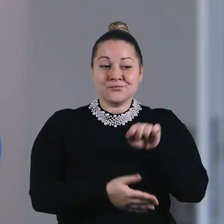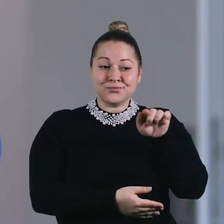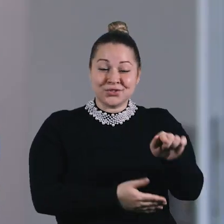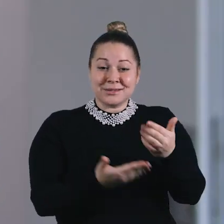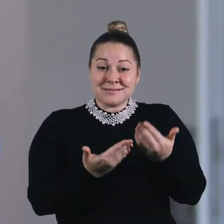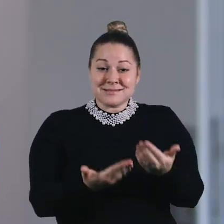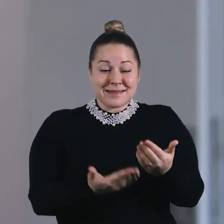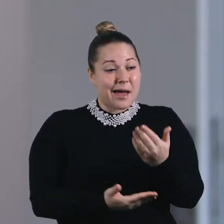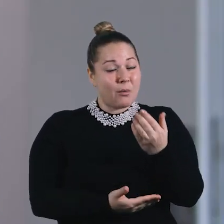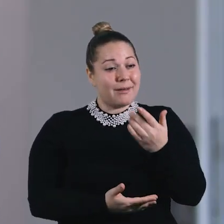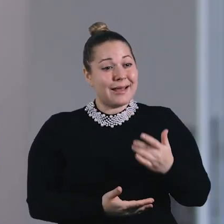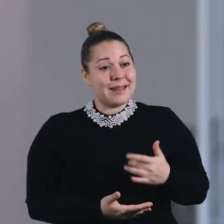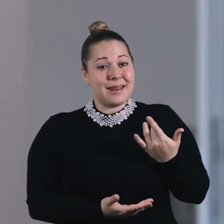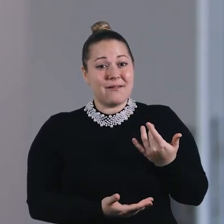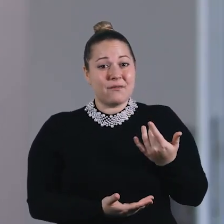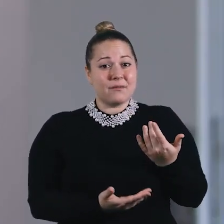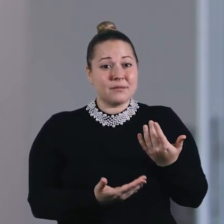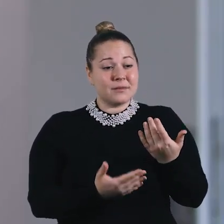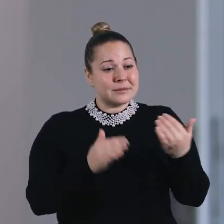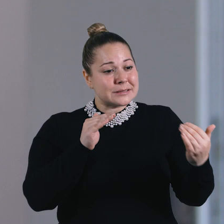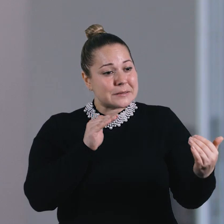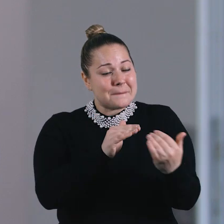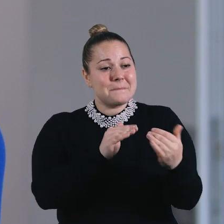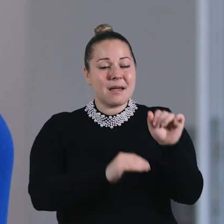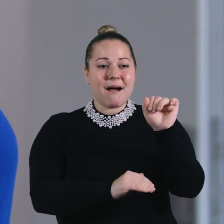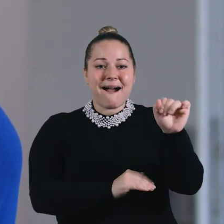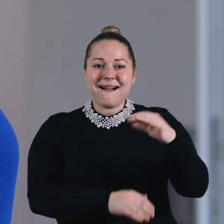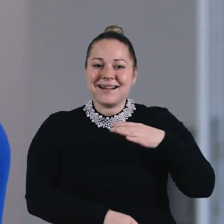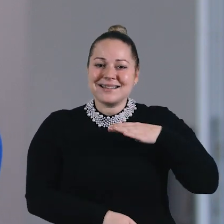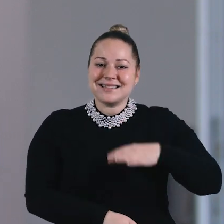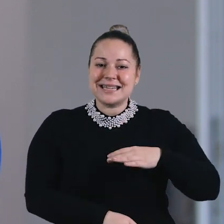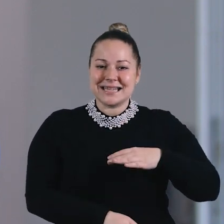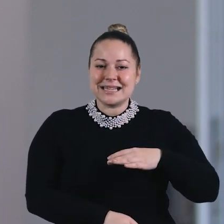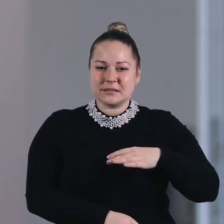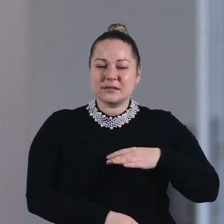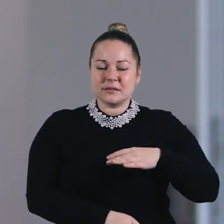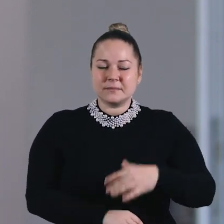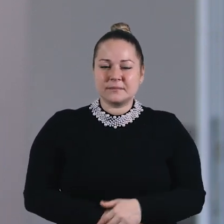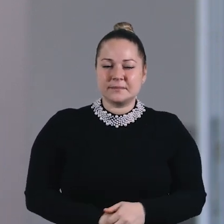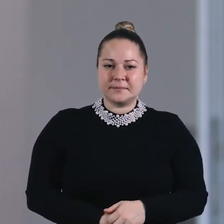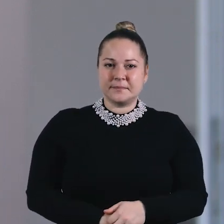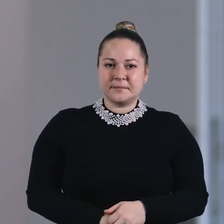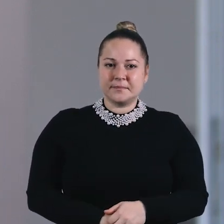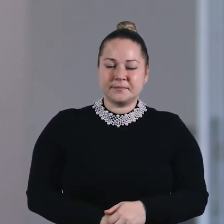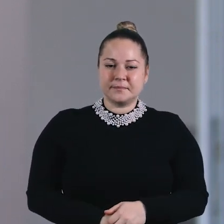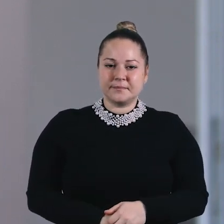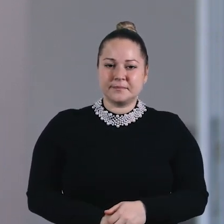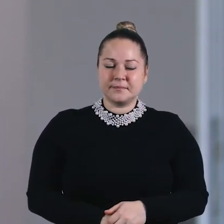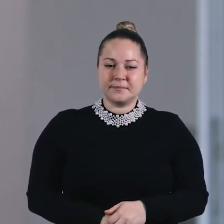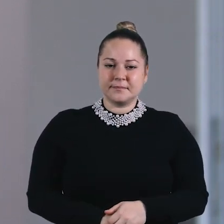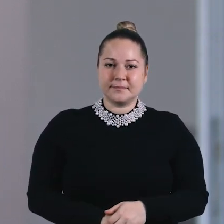can live in the way that needs, meets her needs completely.